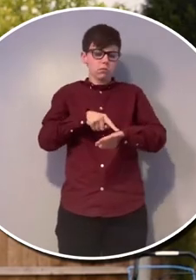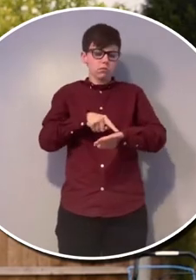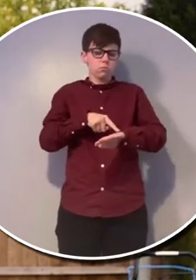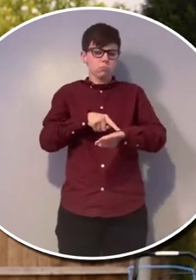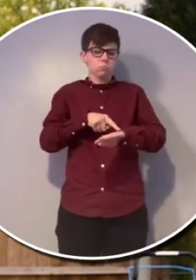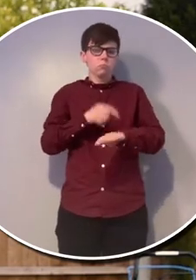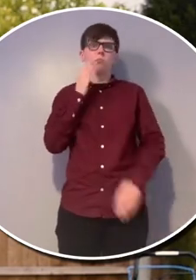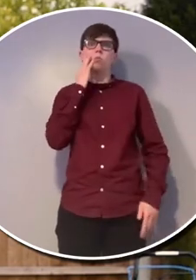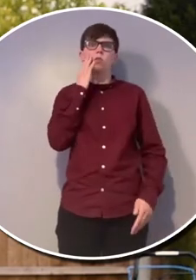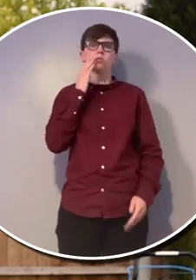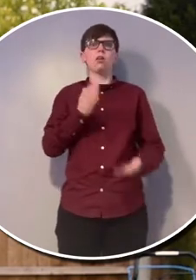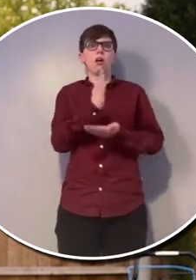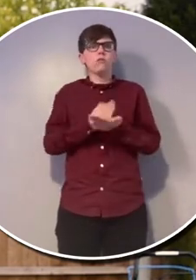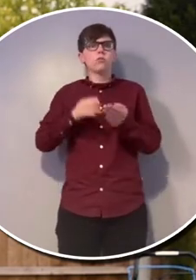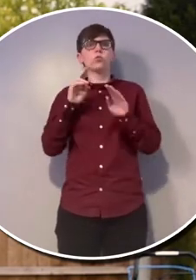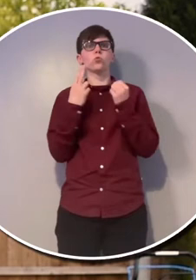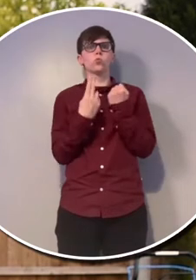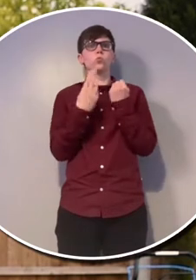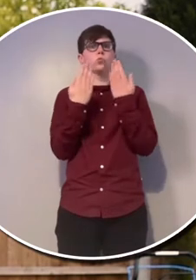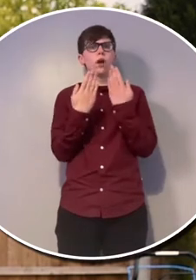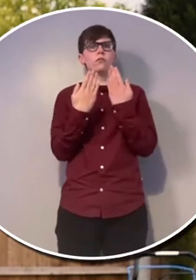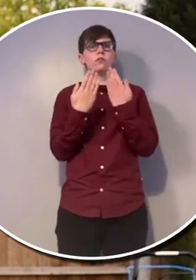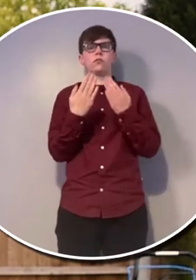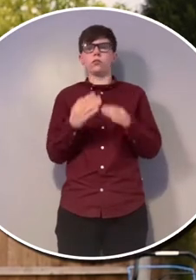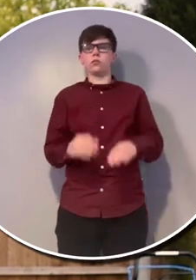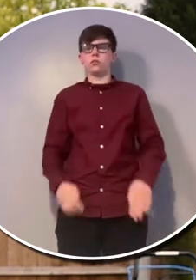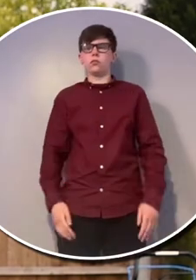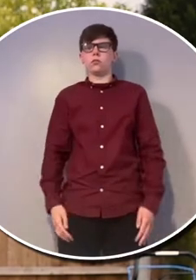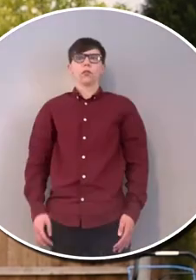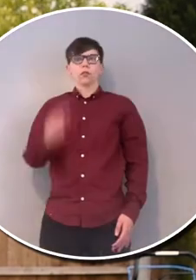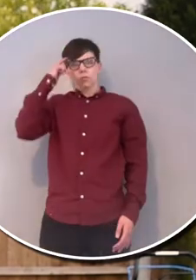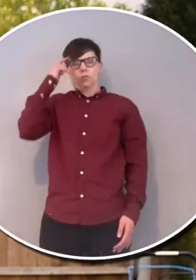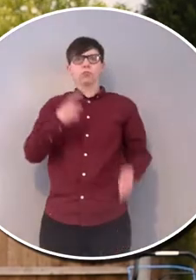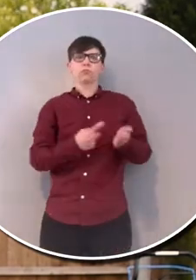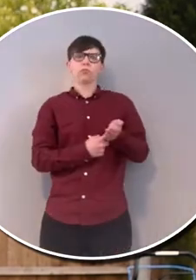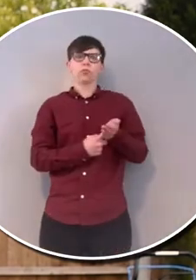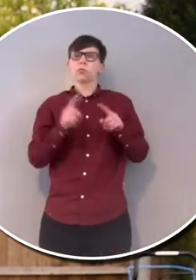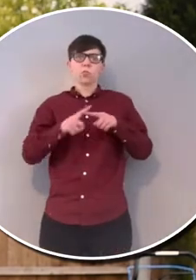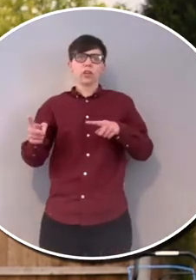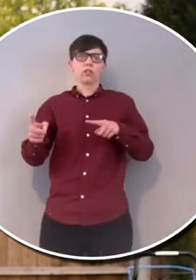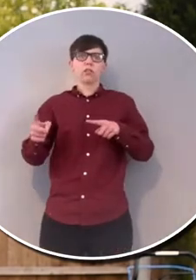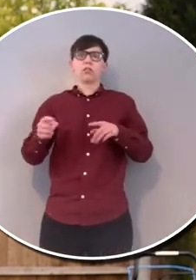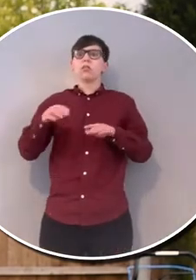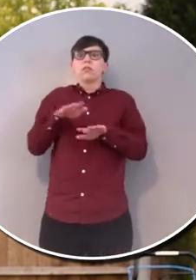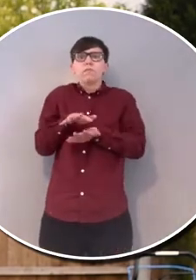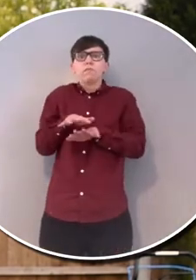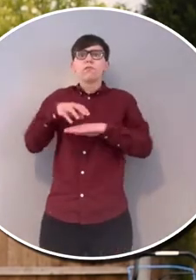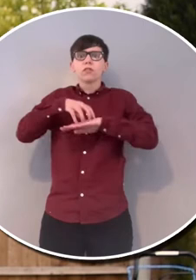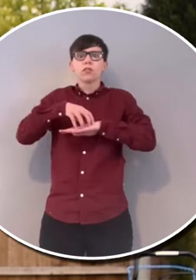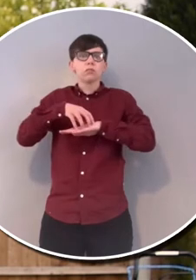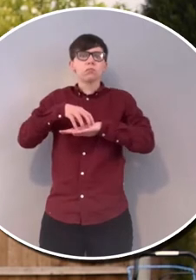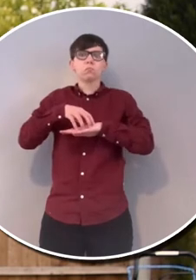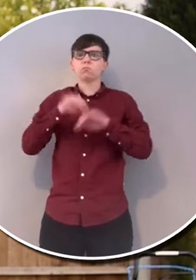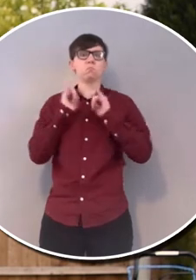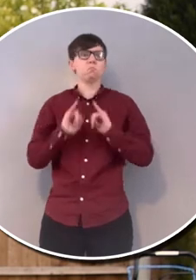So Maggie looked at the clock, and when it got to half past 12, she thought it better be quick, because the flapjacks will be ruined. But she